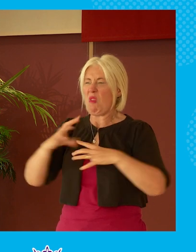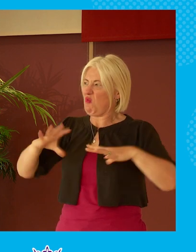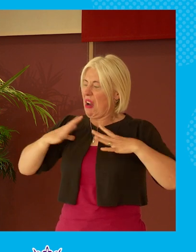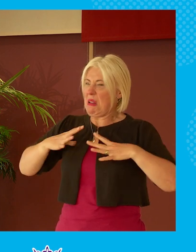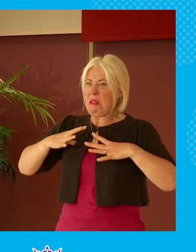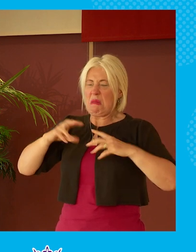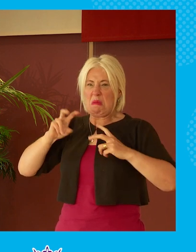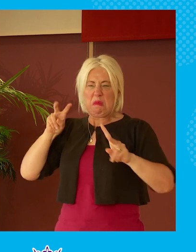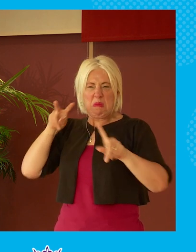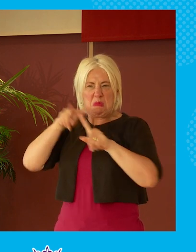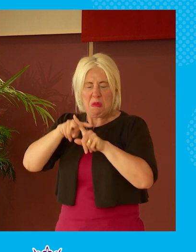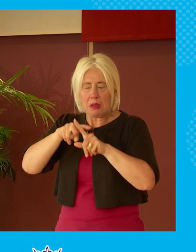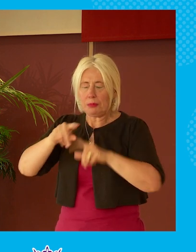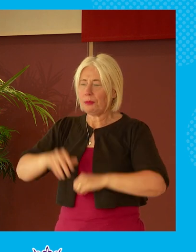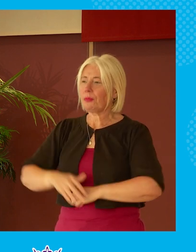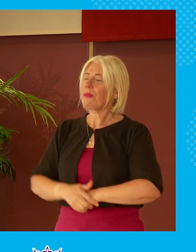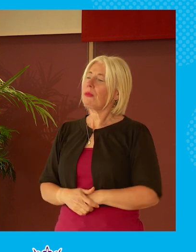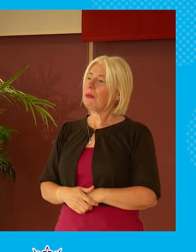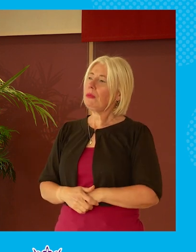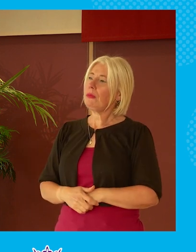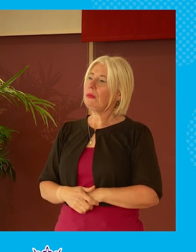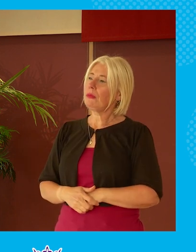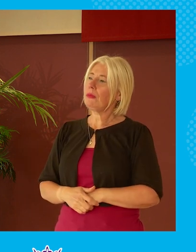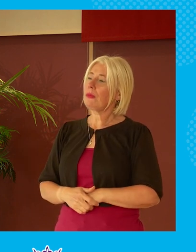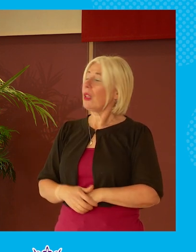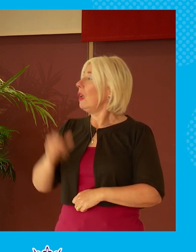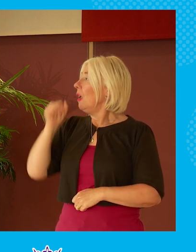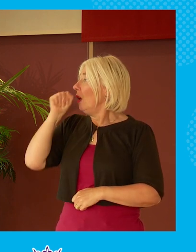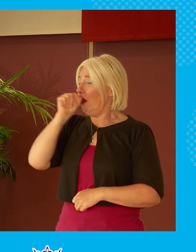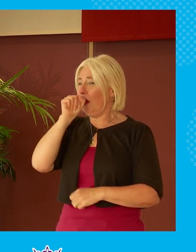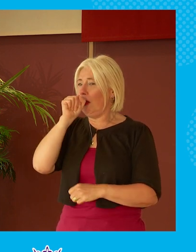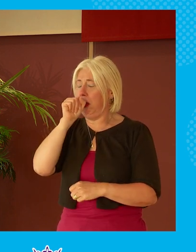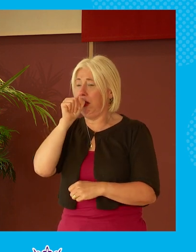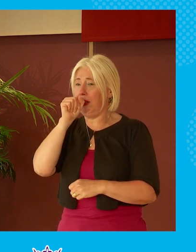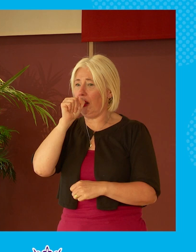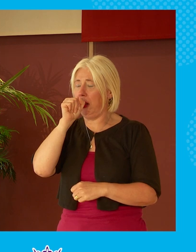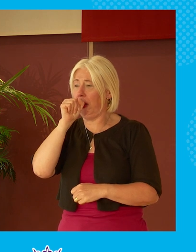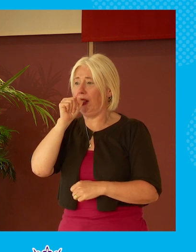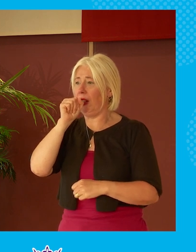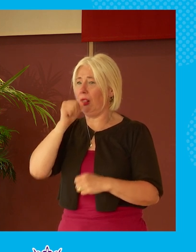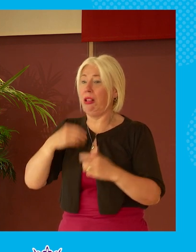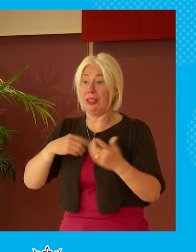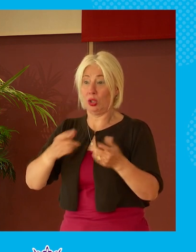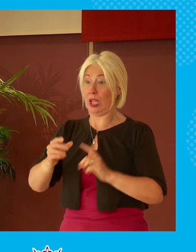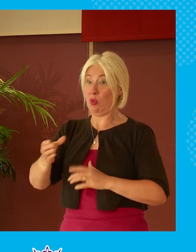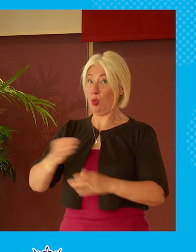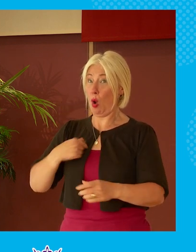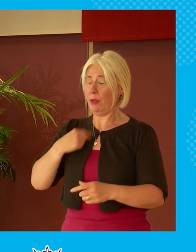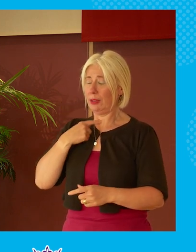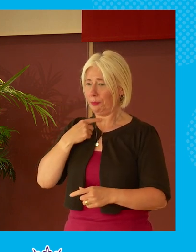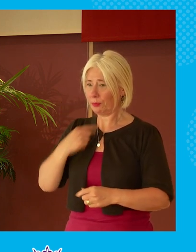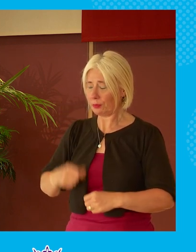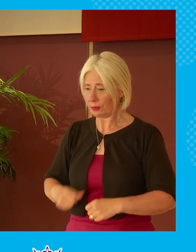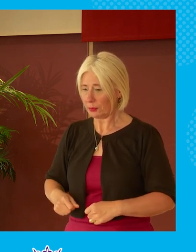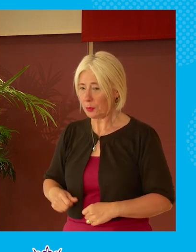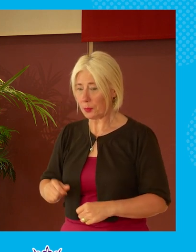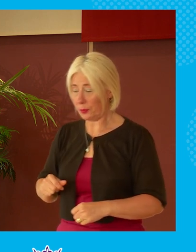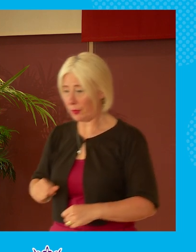-prepared and response lines to that i mean how how do we kind of move away from that to to